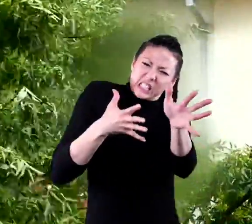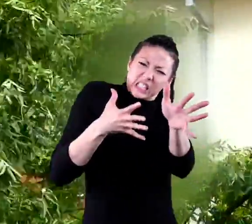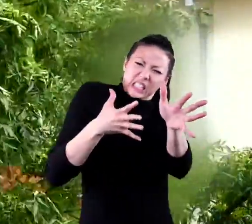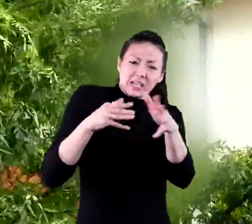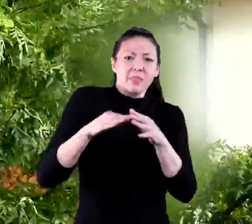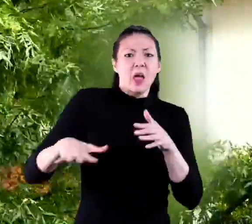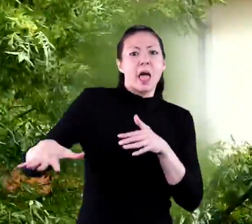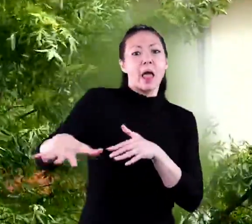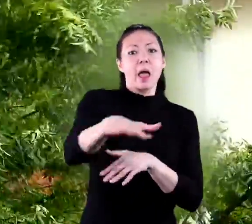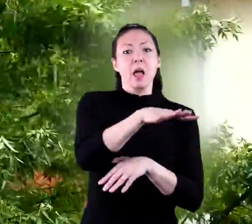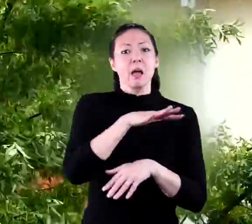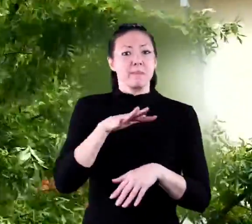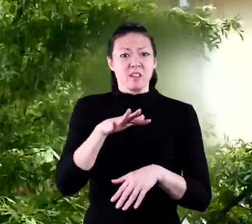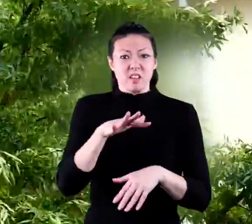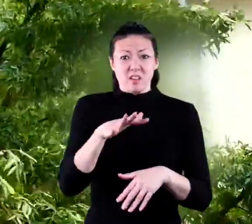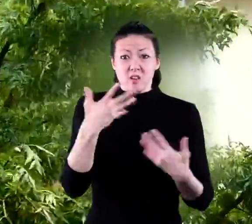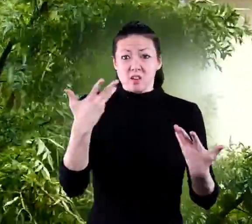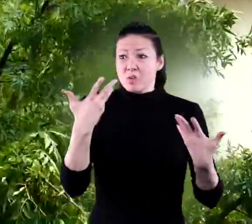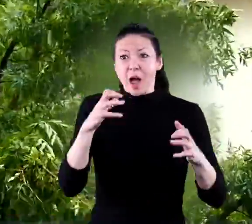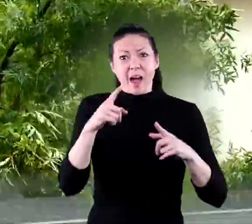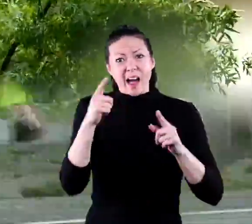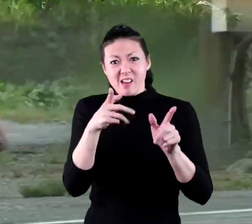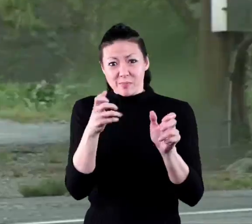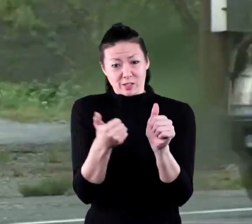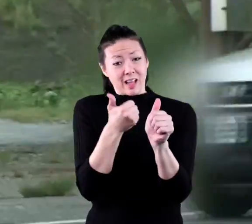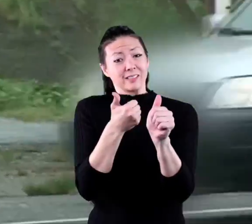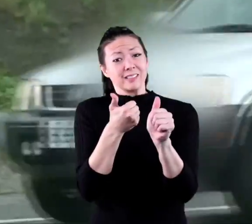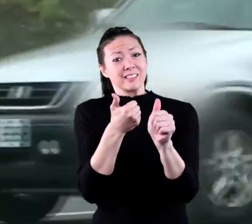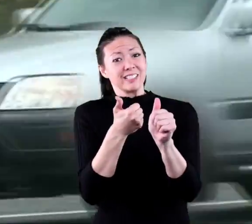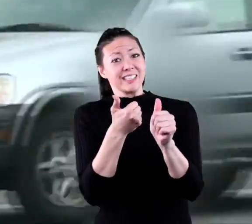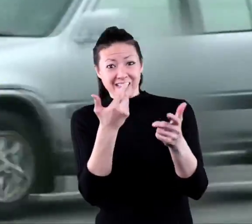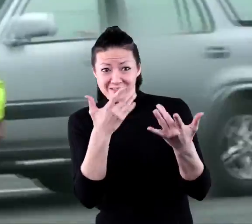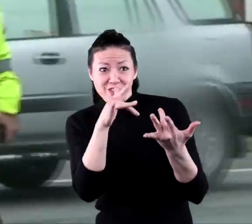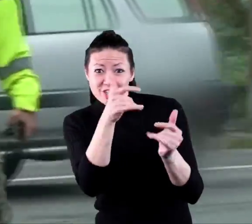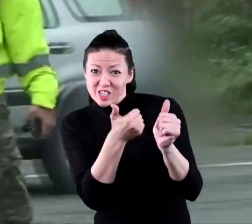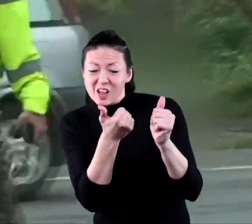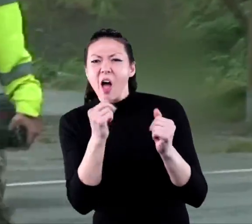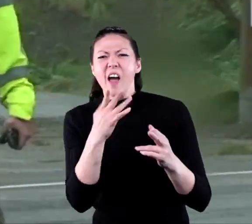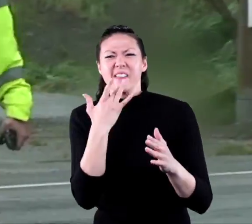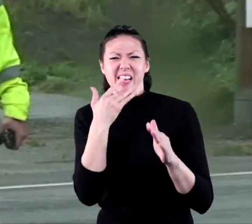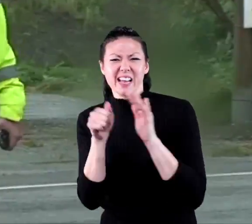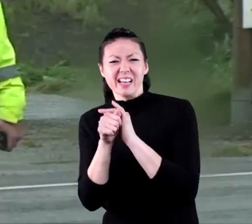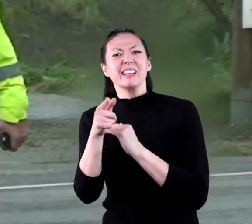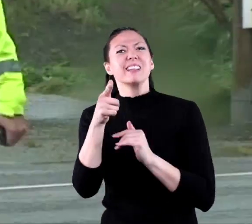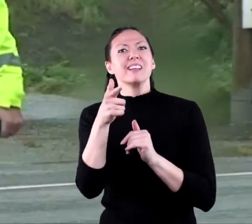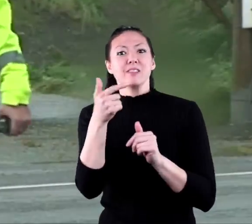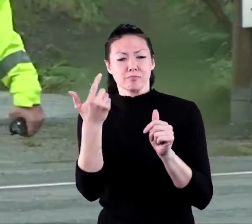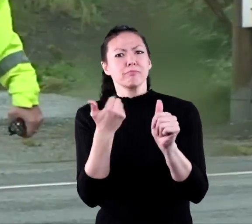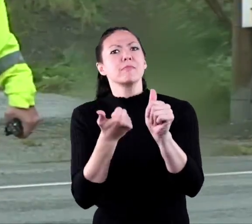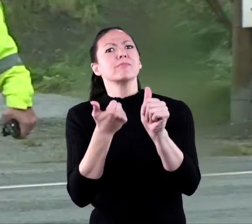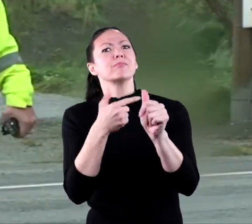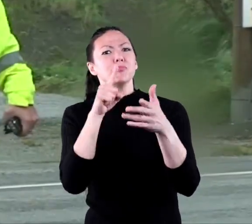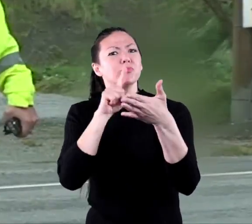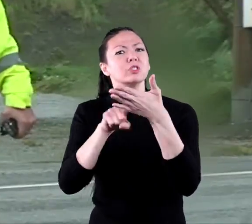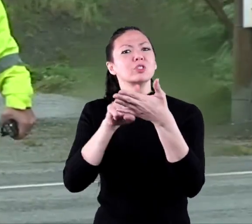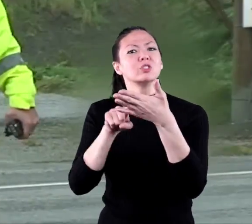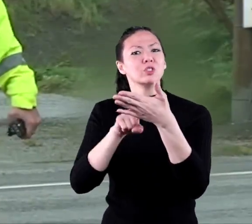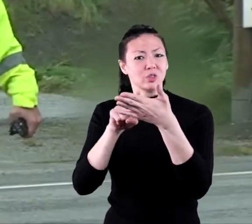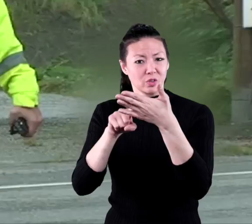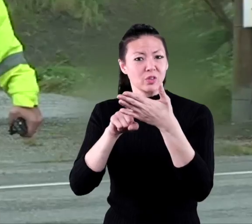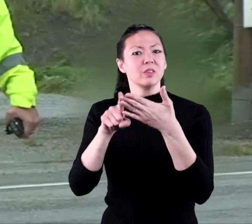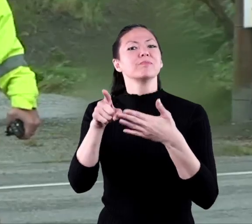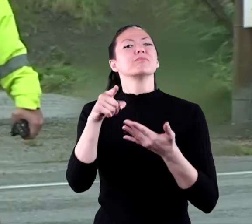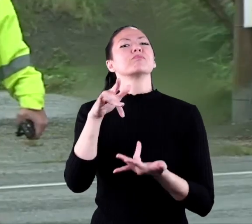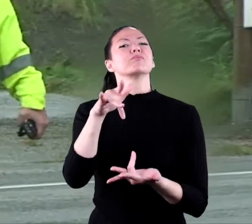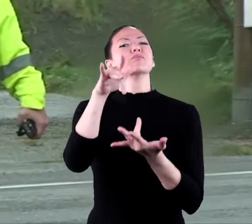is no place you want to be, unless you're a storm chaser. They like to chase thunderstorms and catch the actual birth